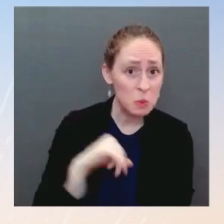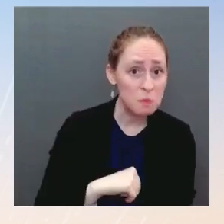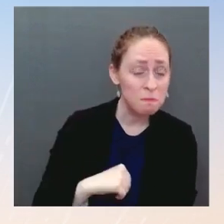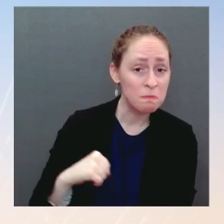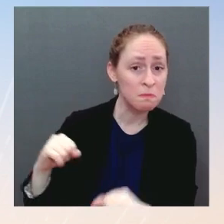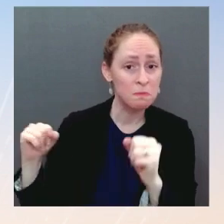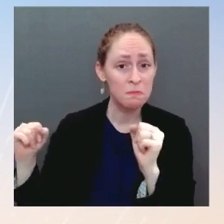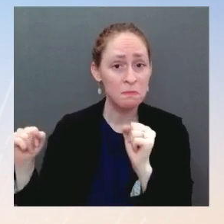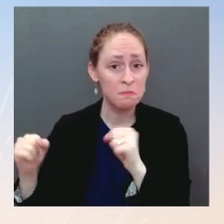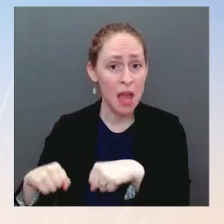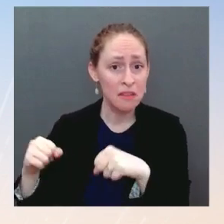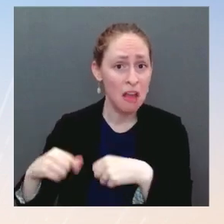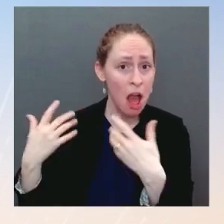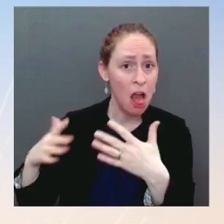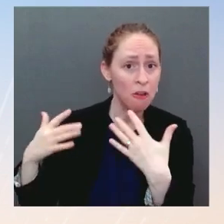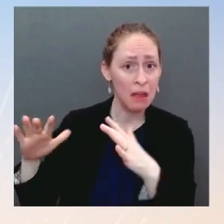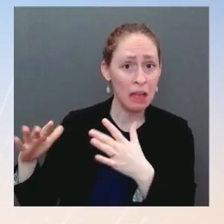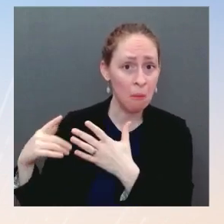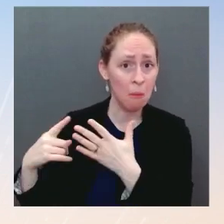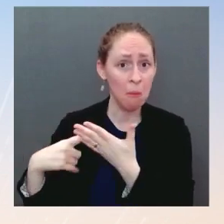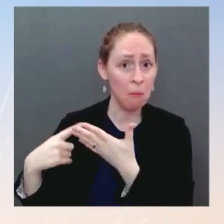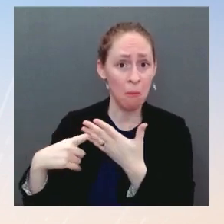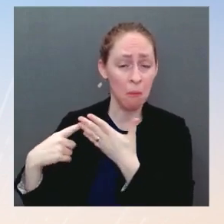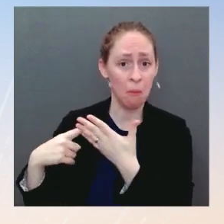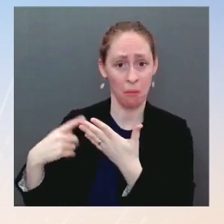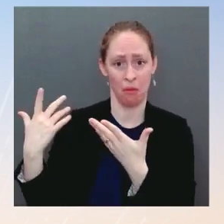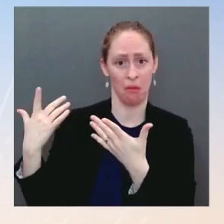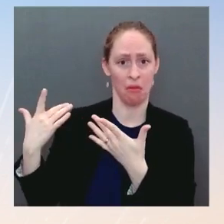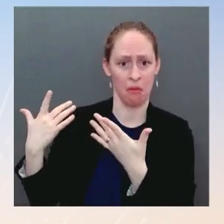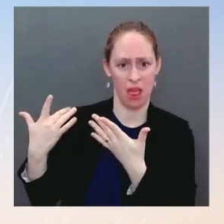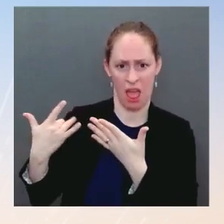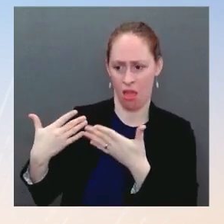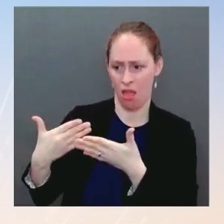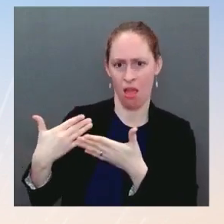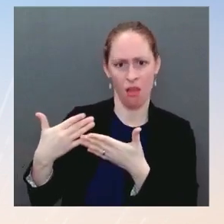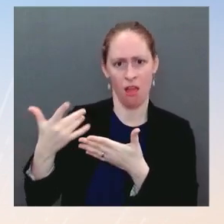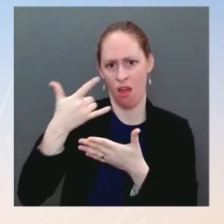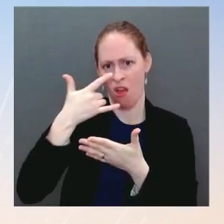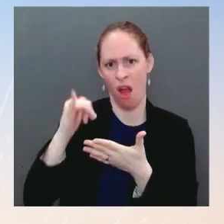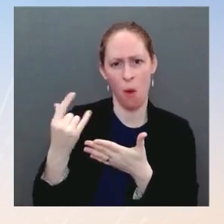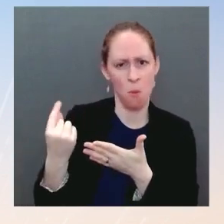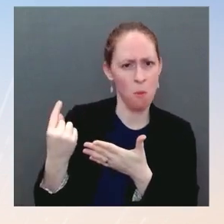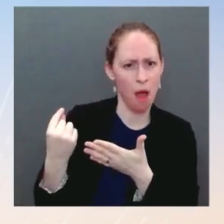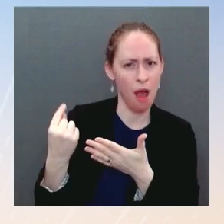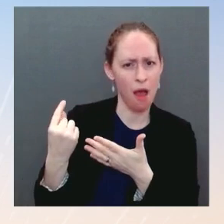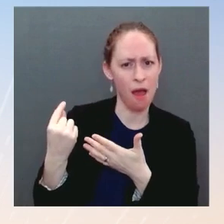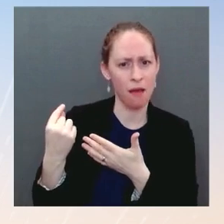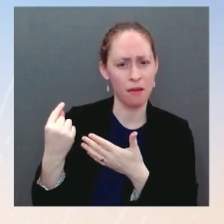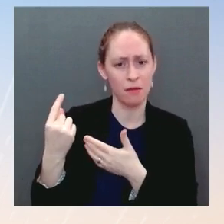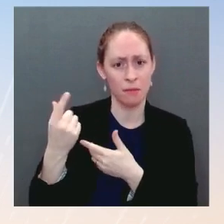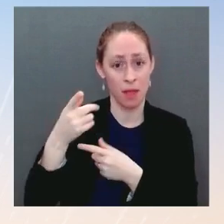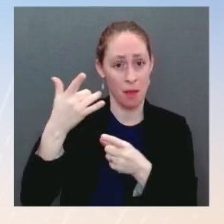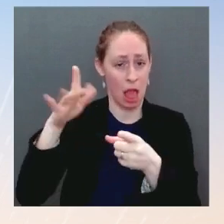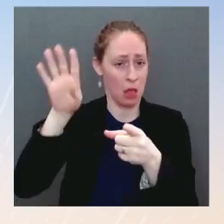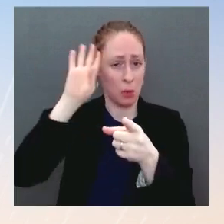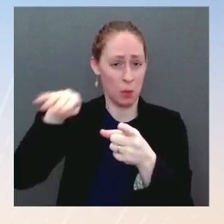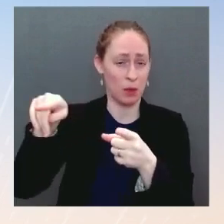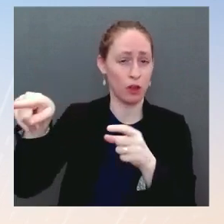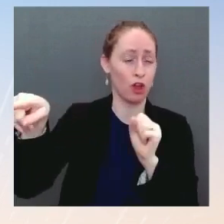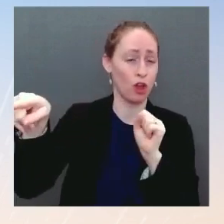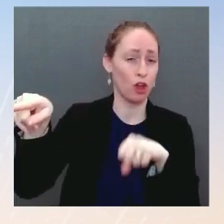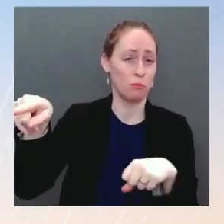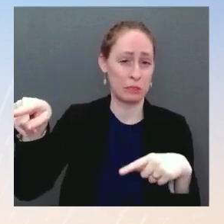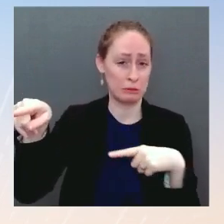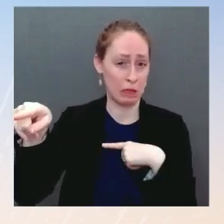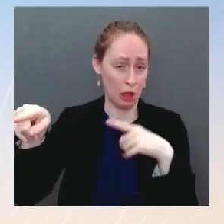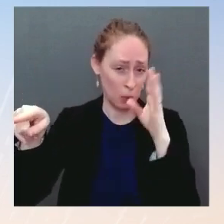it look like getting to this place? You knew an opening could exist at some point. Ms. Certainly. And as you know, Peter, there are a range of groups that have been preparing for